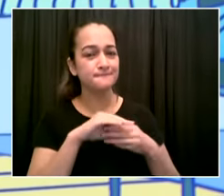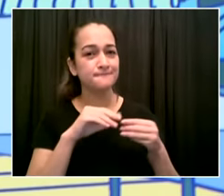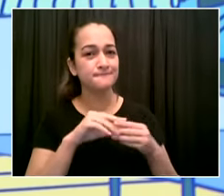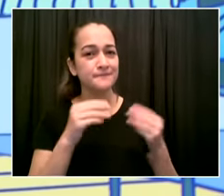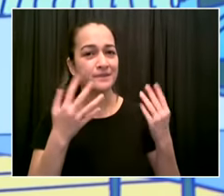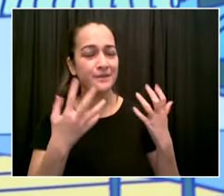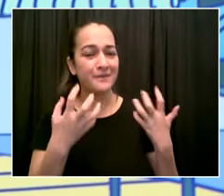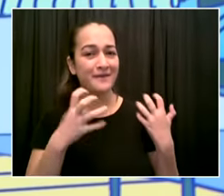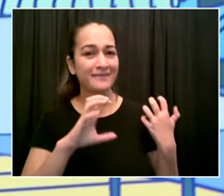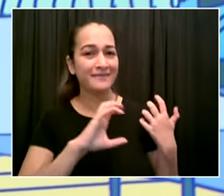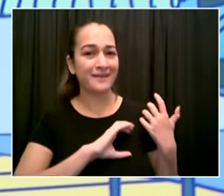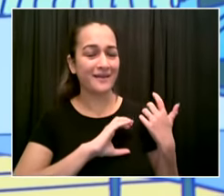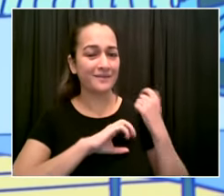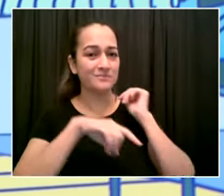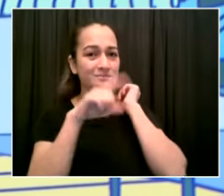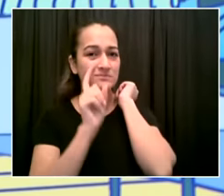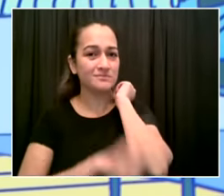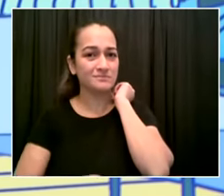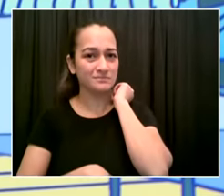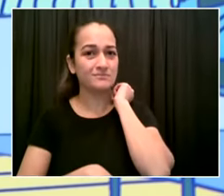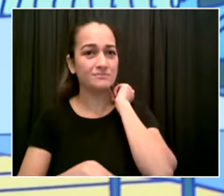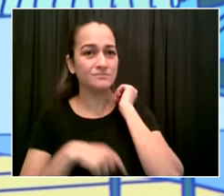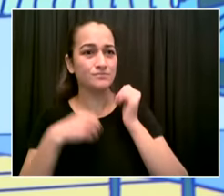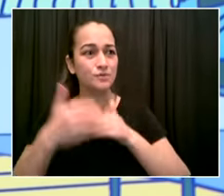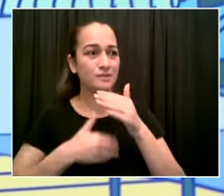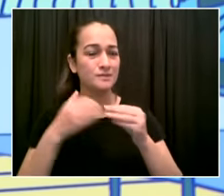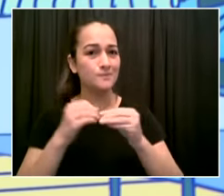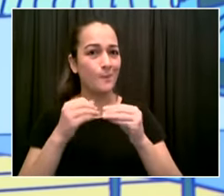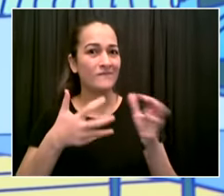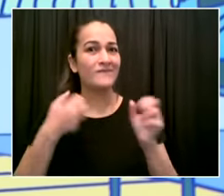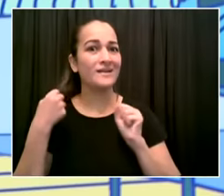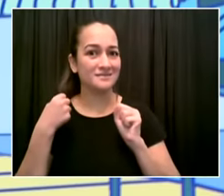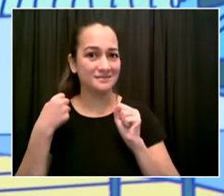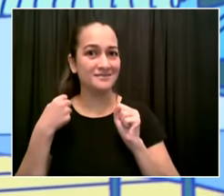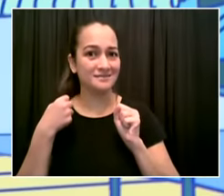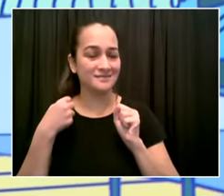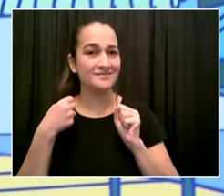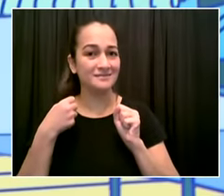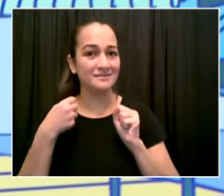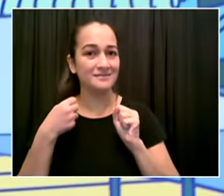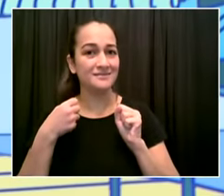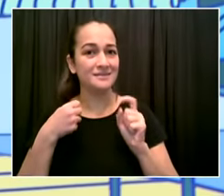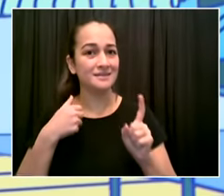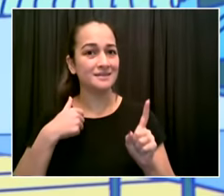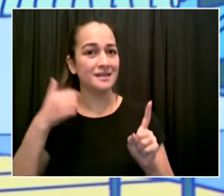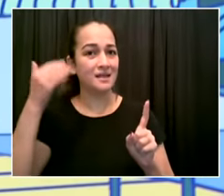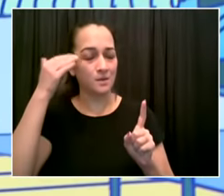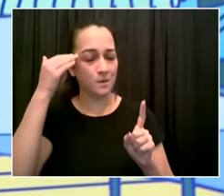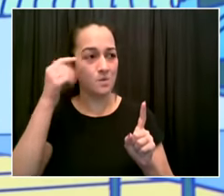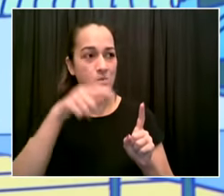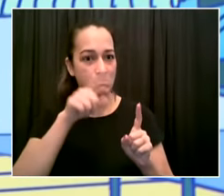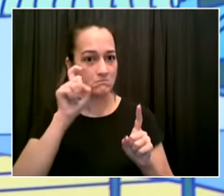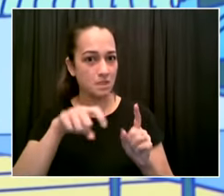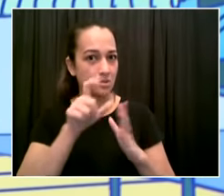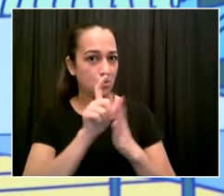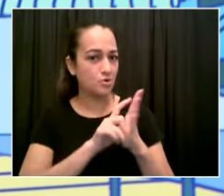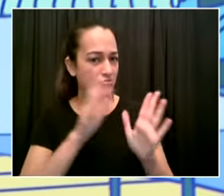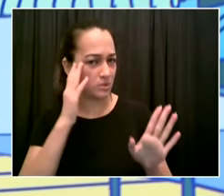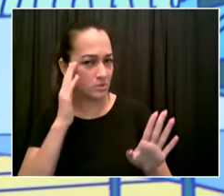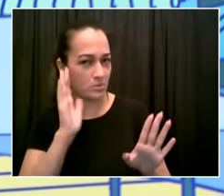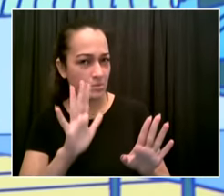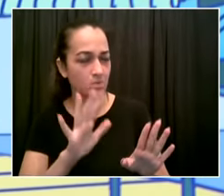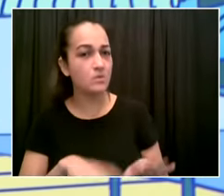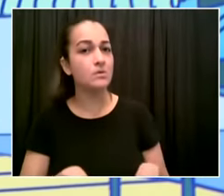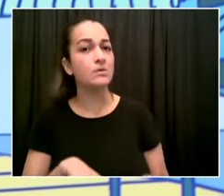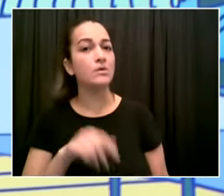hiring of the attorneys how how is that um designed to happen all of the uh improvements